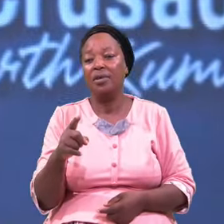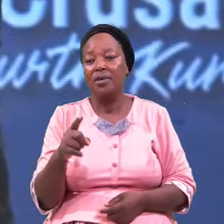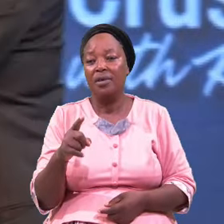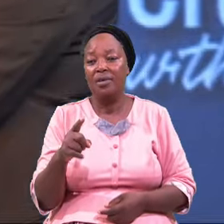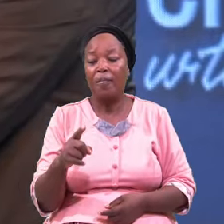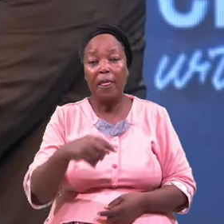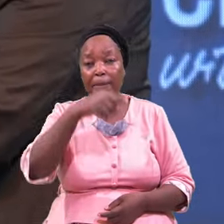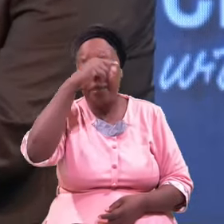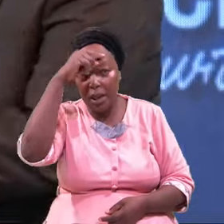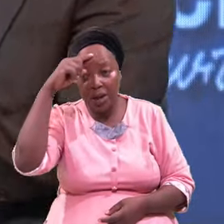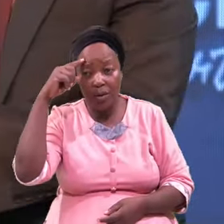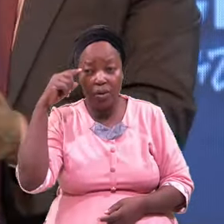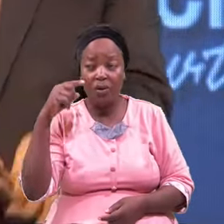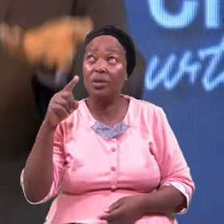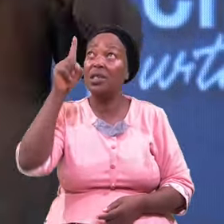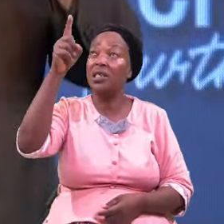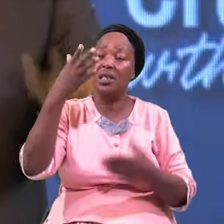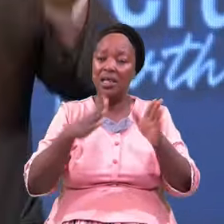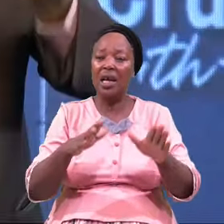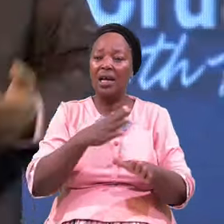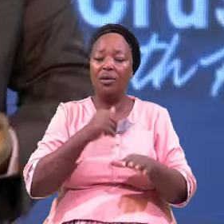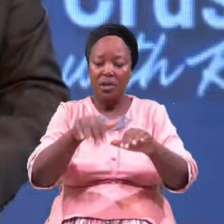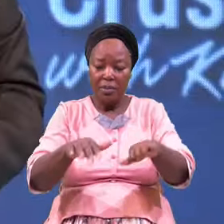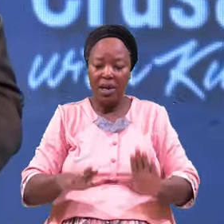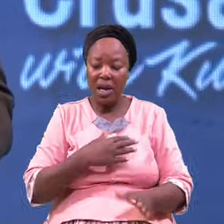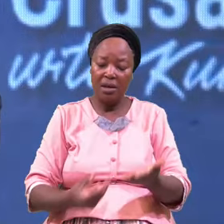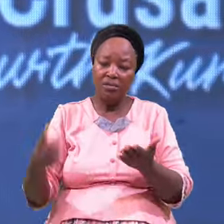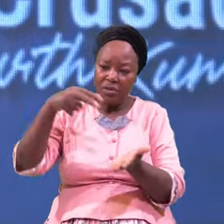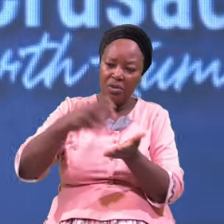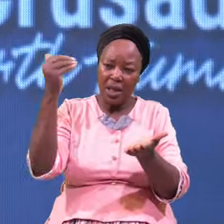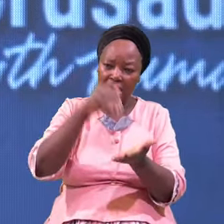Because He Died He Was Buried And He Rose Again